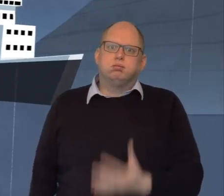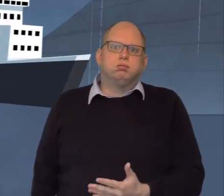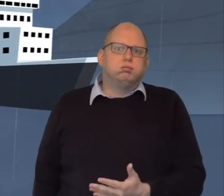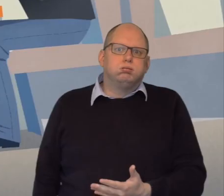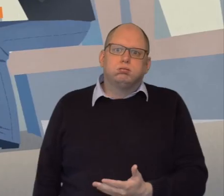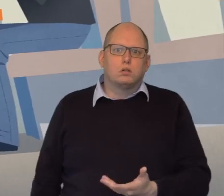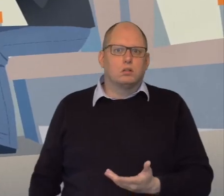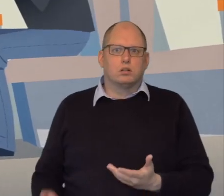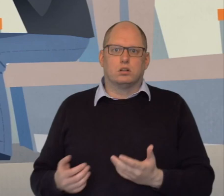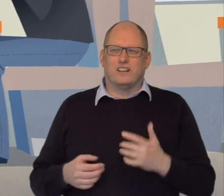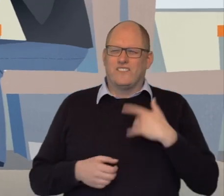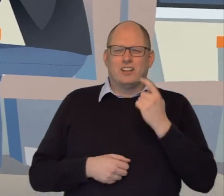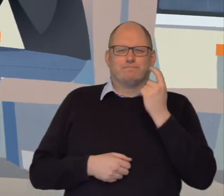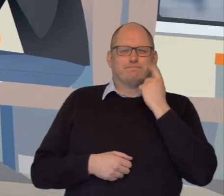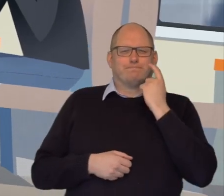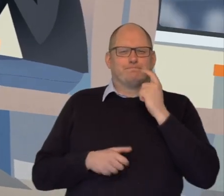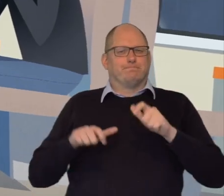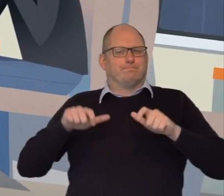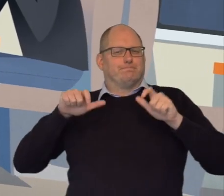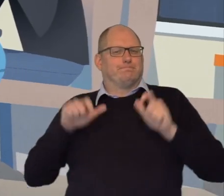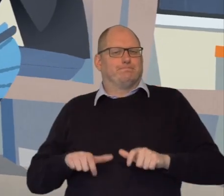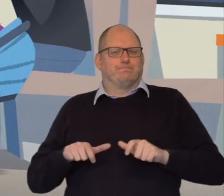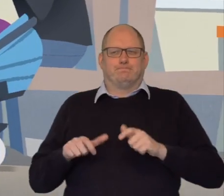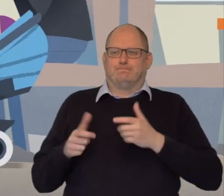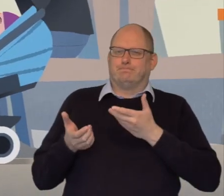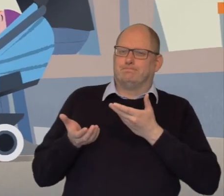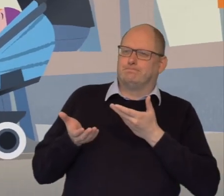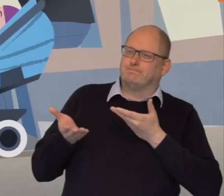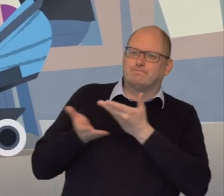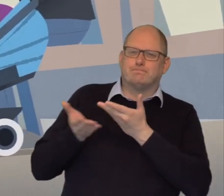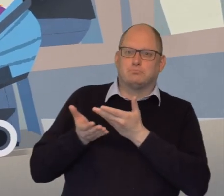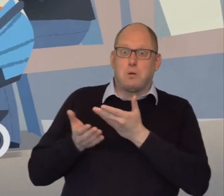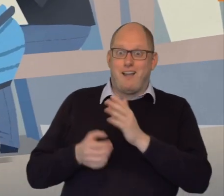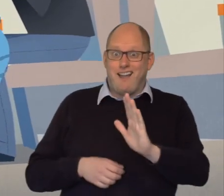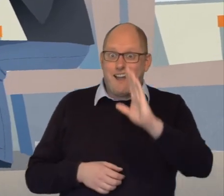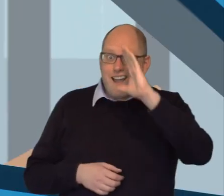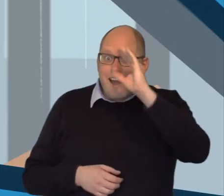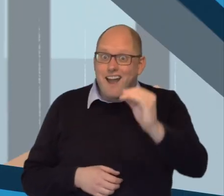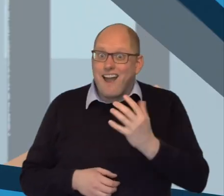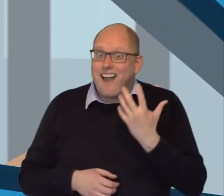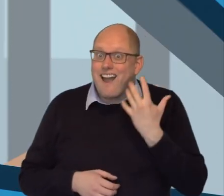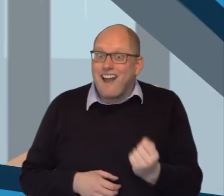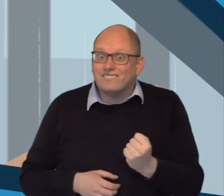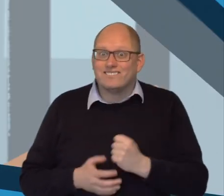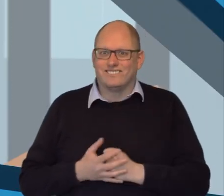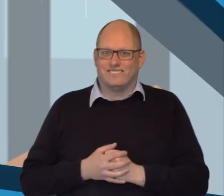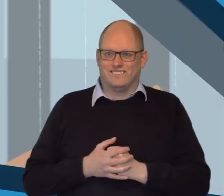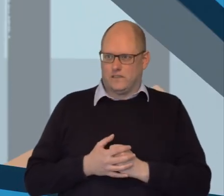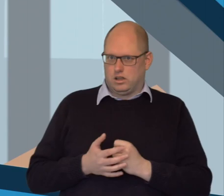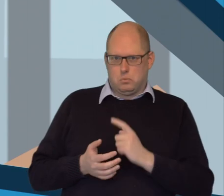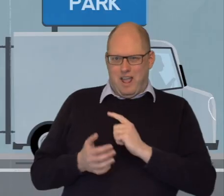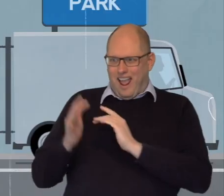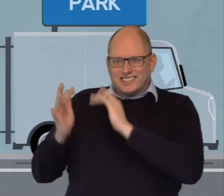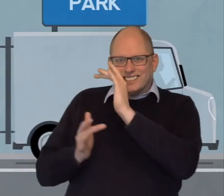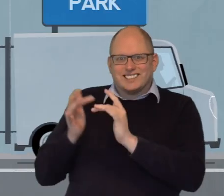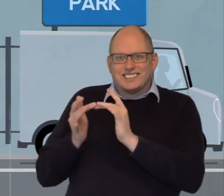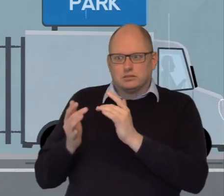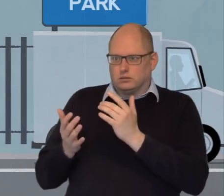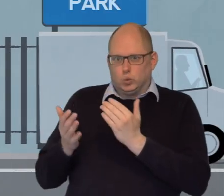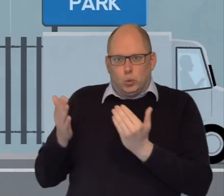Whether you're traveling a long way or just trying to make it across town,